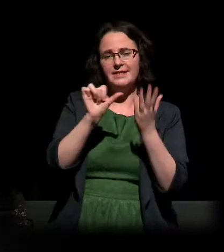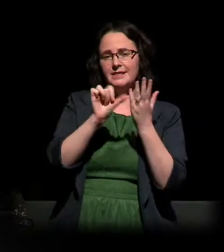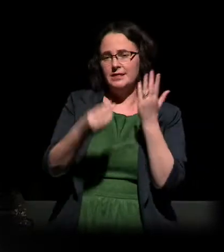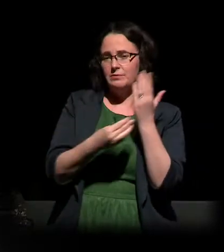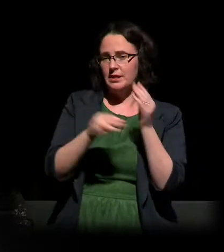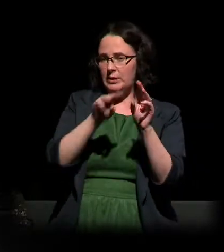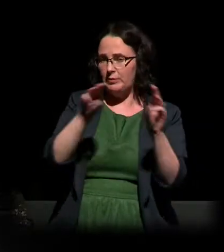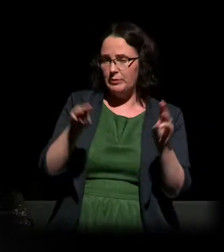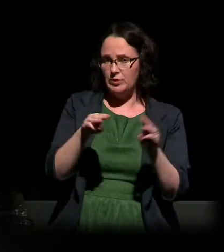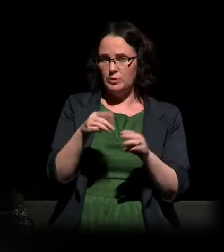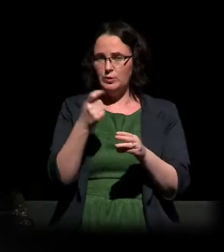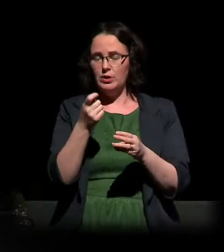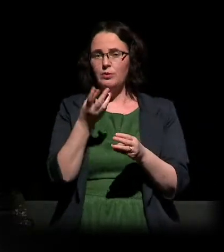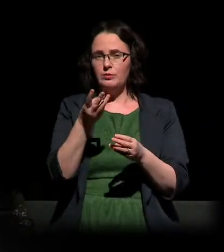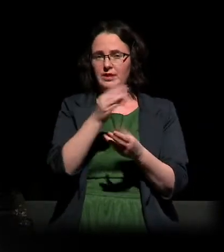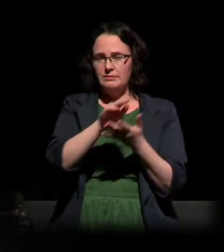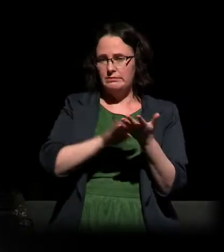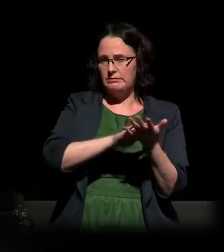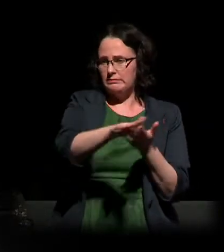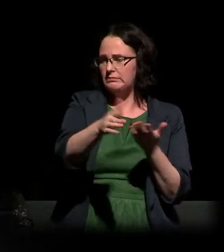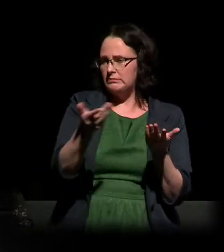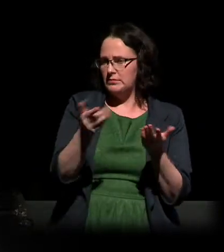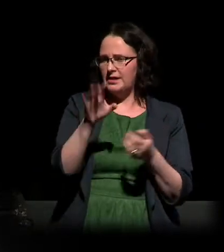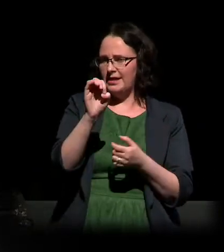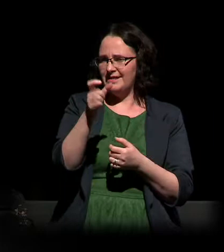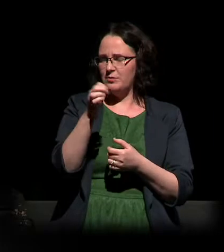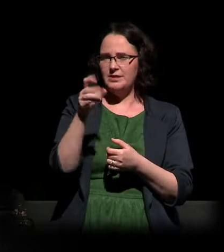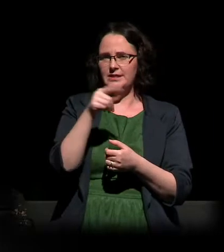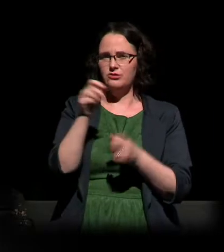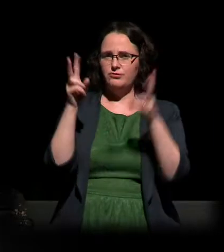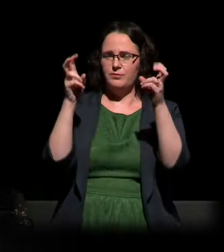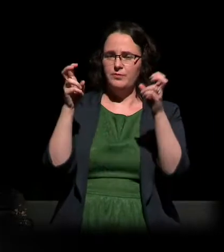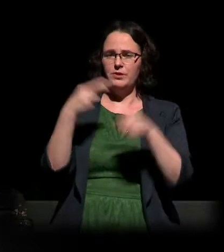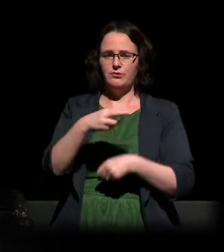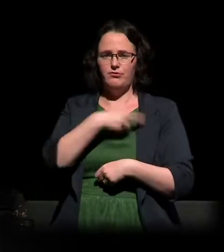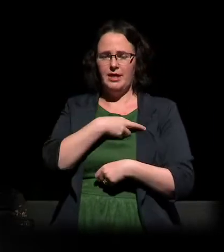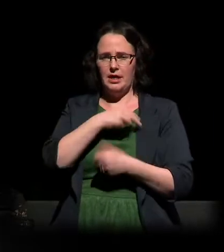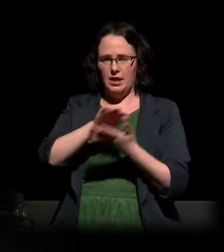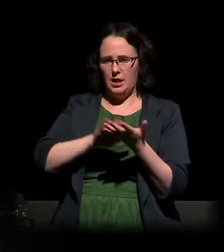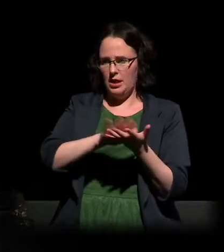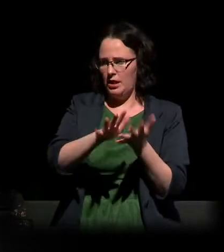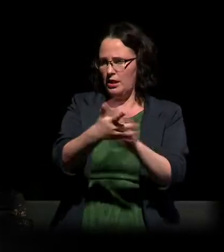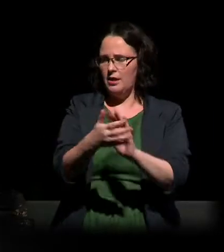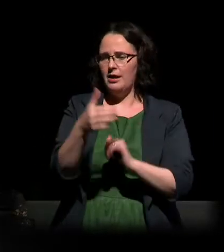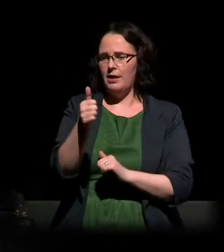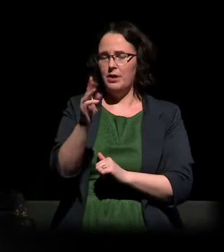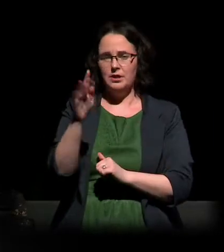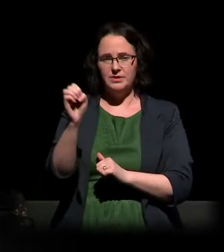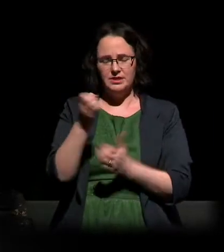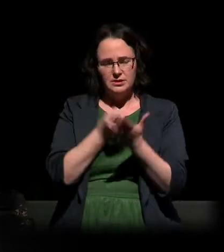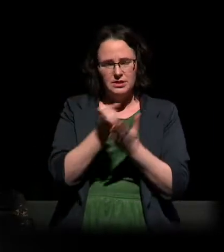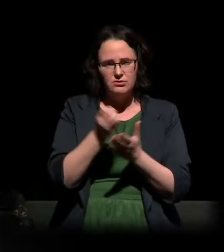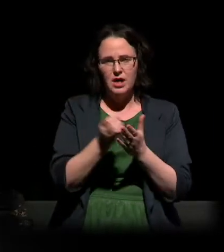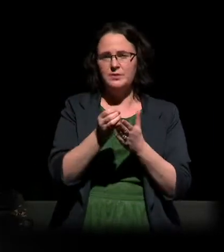exterminated in what he calls the real apocalypse. He describes the gas chambers, the steam